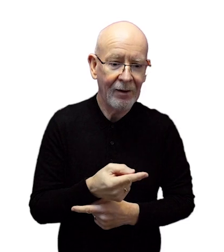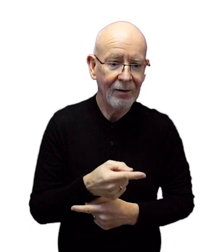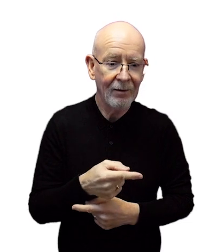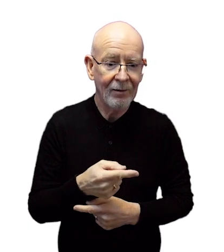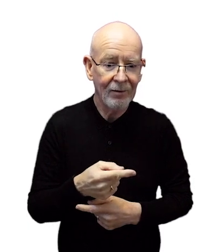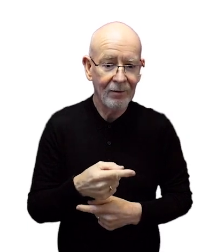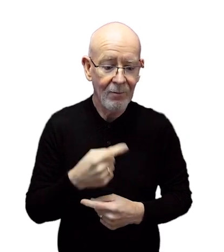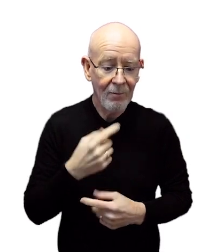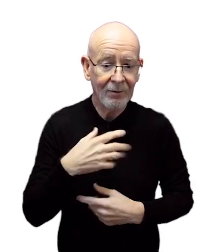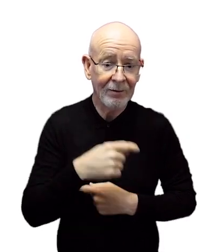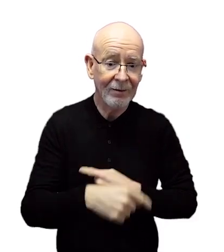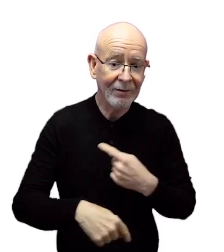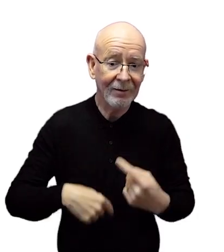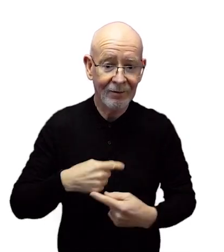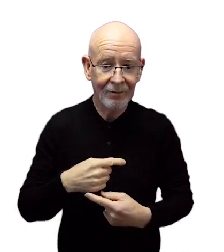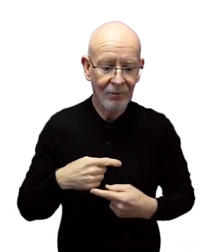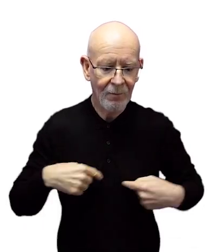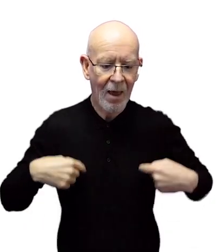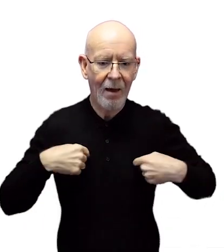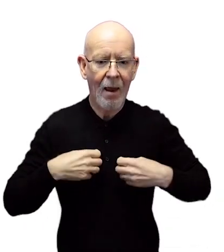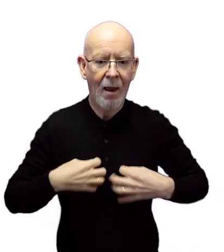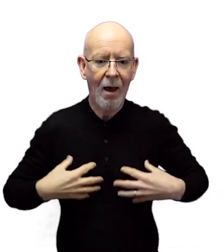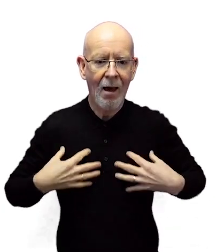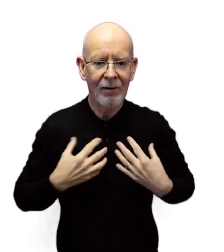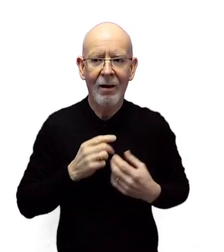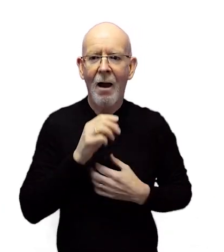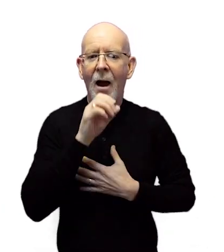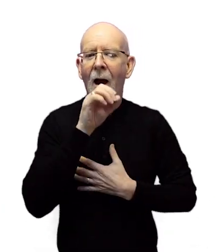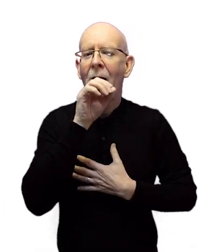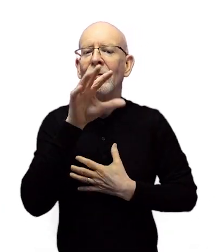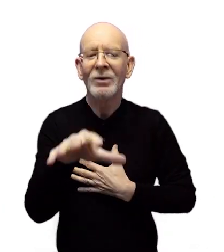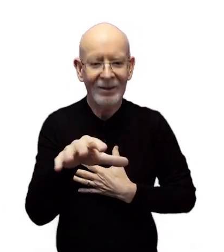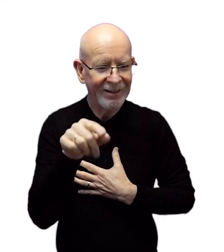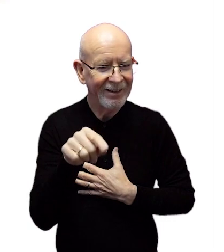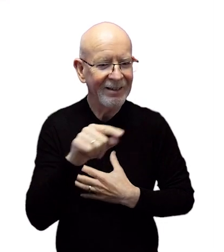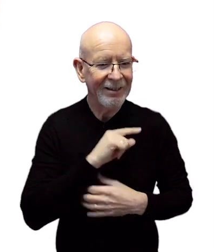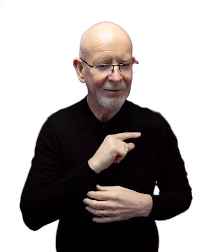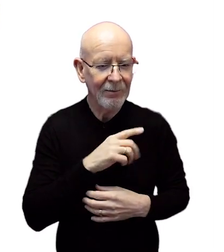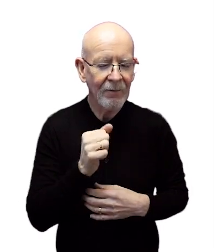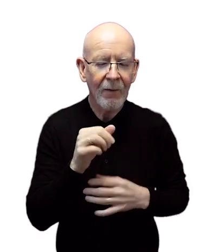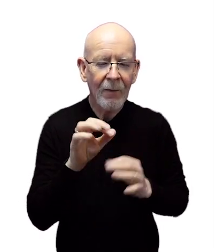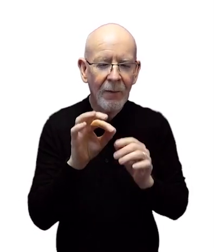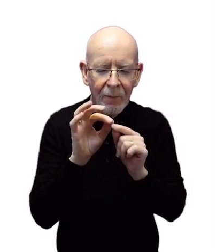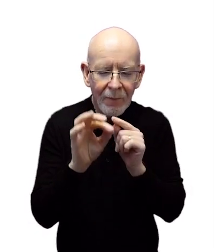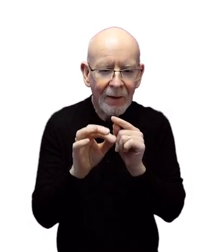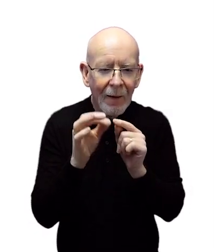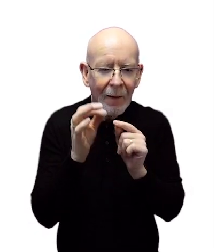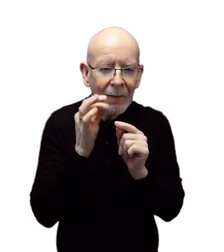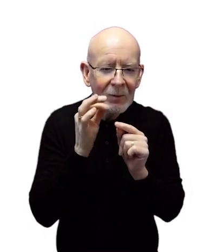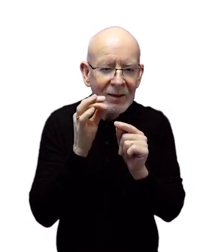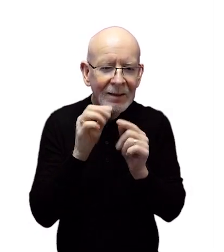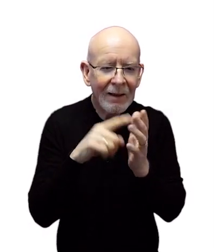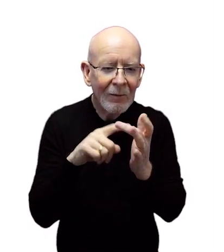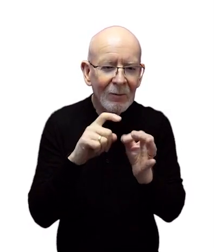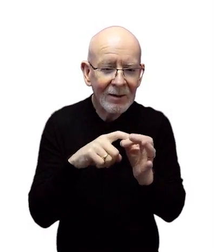transported in the blood back to the lungs so that we can breathe it back out. We all have a thin liquid mucus layer in our